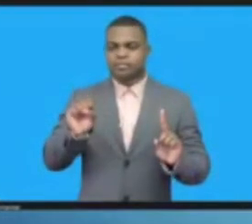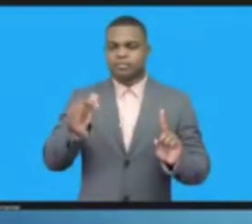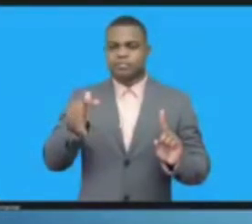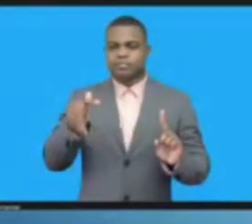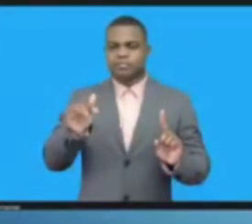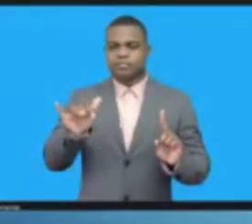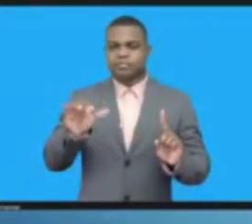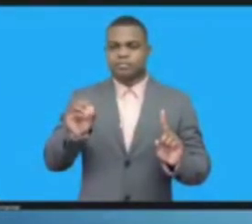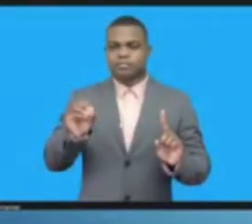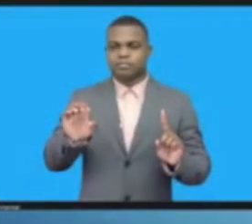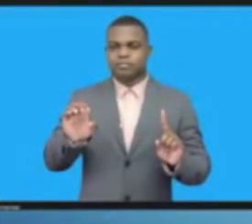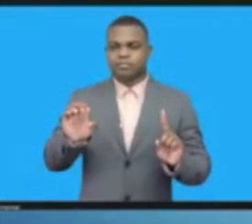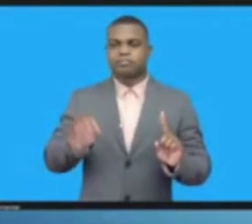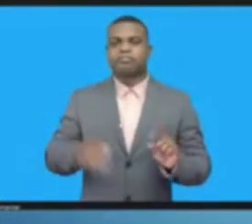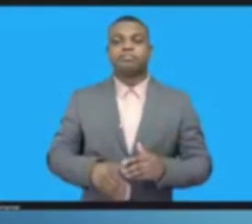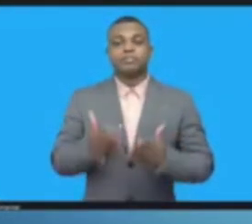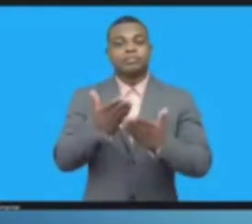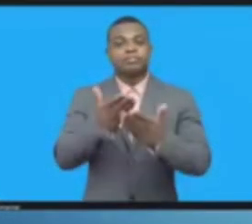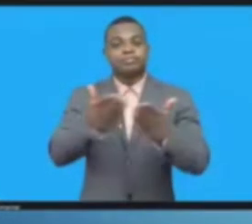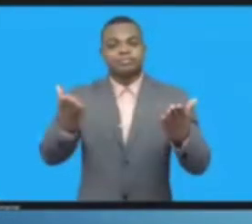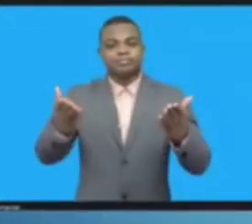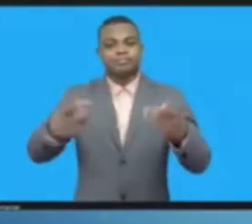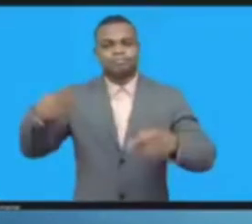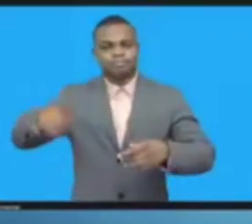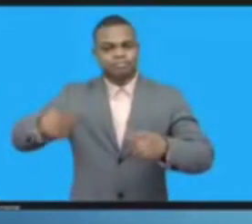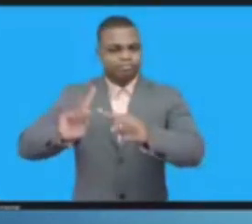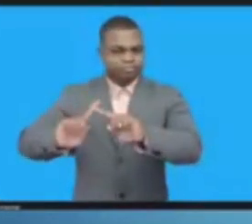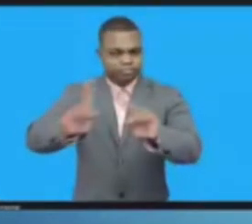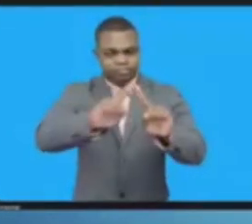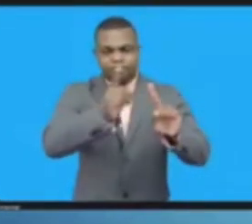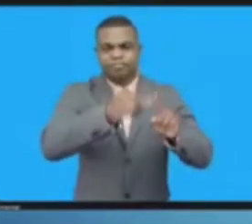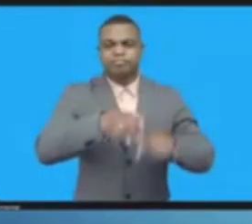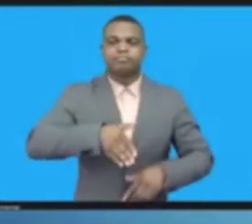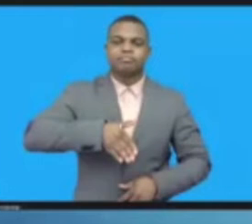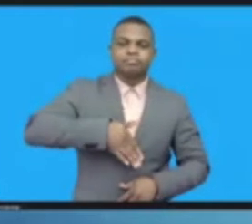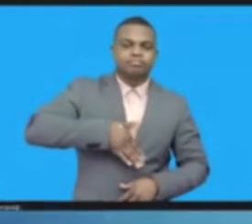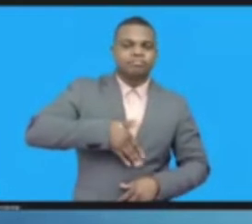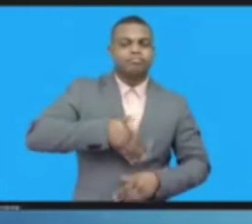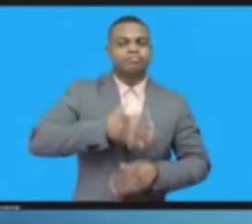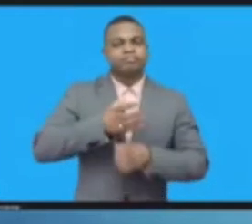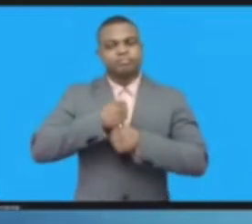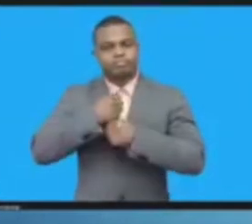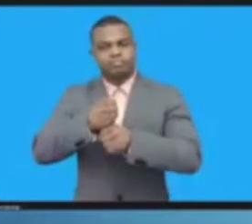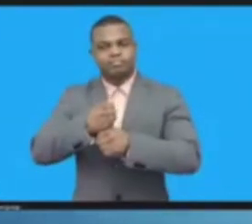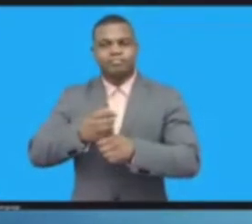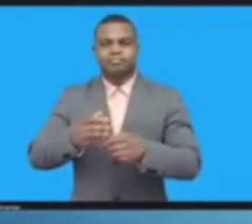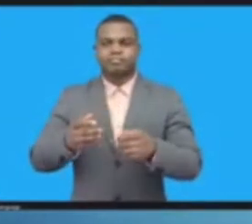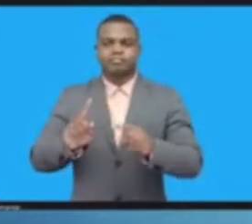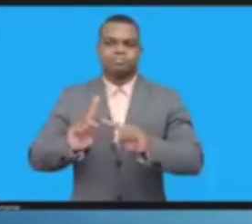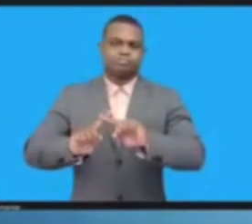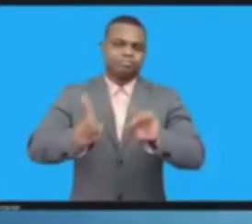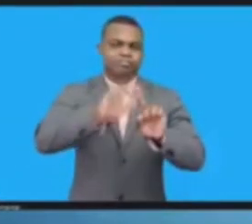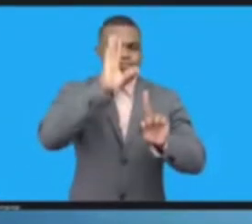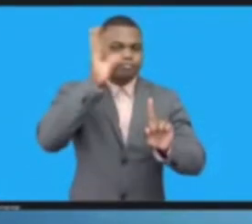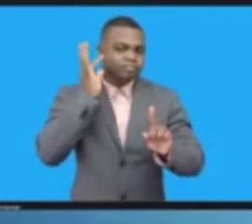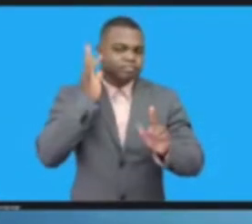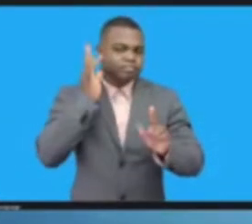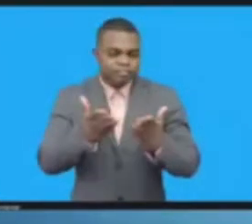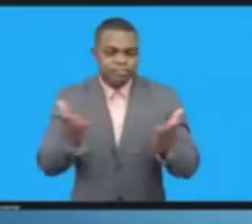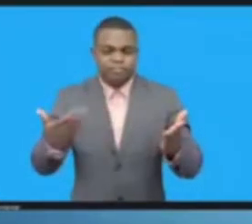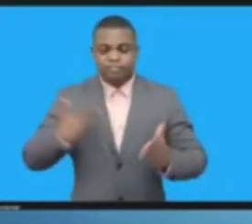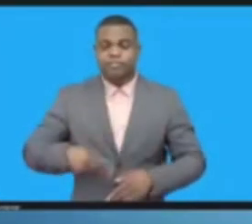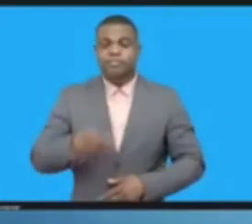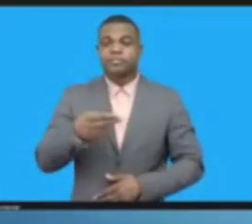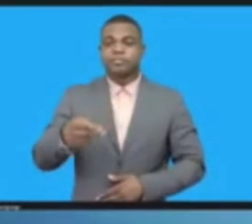name is Lily Edinam-Bocea, and I coordinate the Ghana Youth Internet Governance Forum. Today, I represent the youth